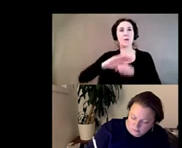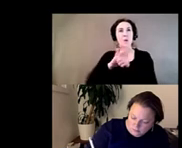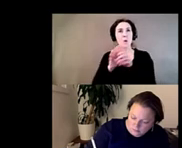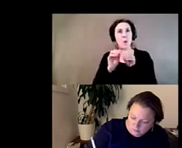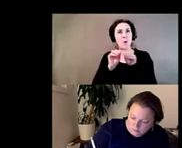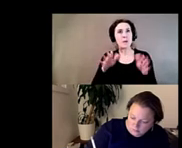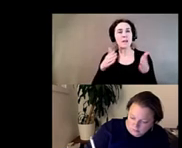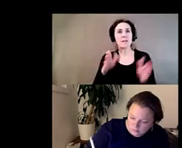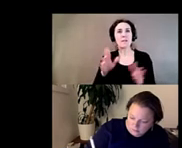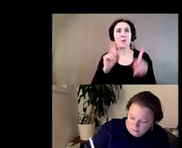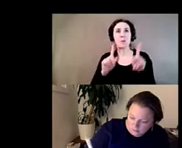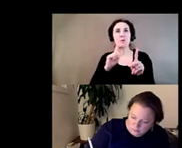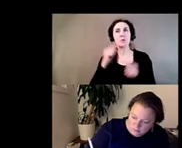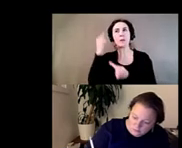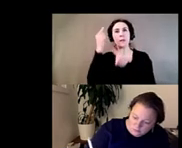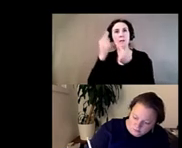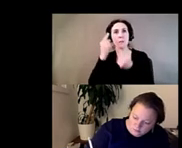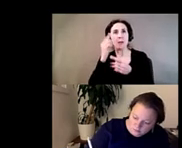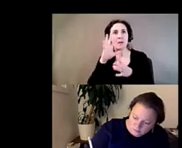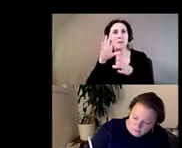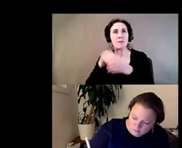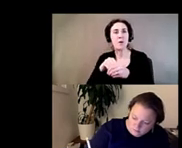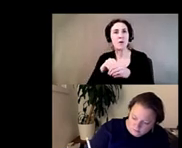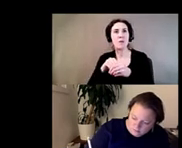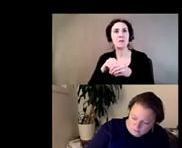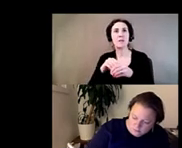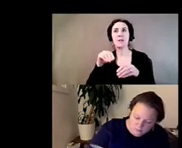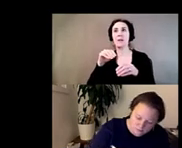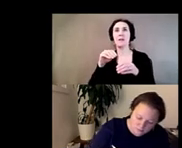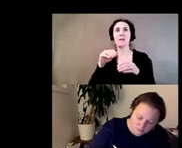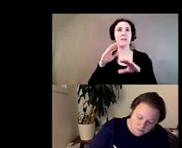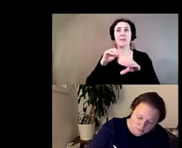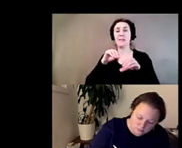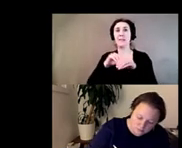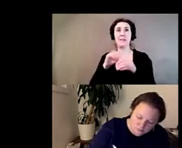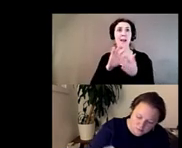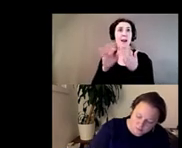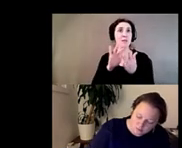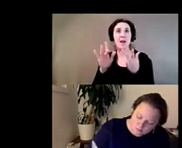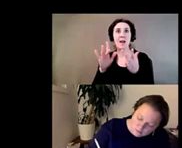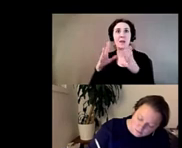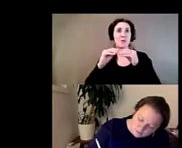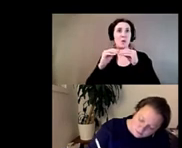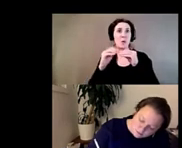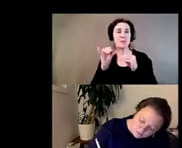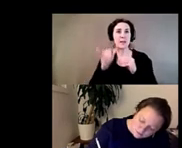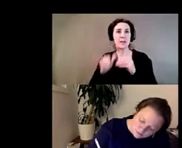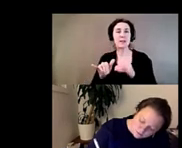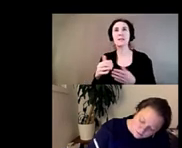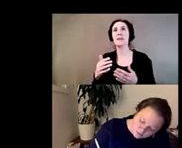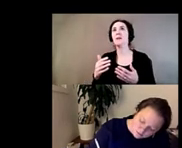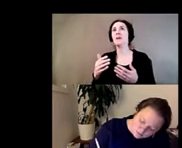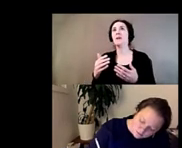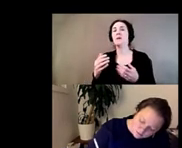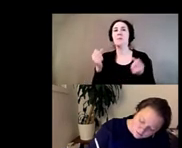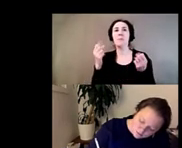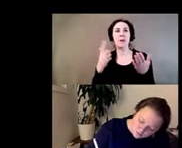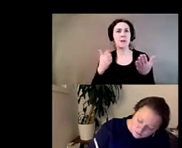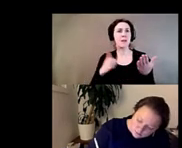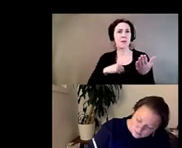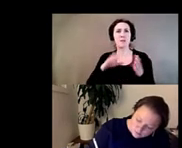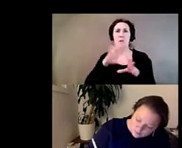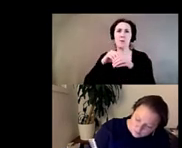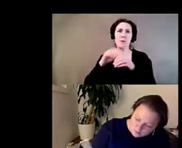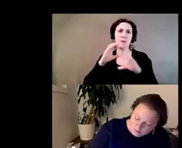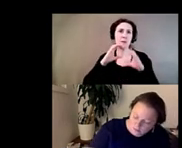like this which are really really powerful and i think for all of us that work at places that can do presenting work whether it's a university or or an institution um